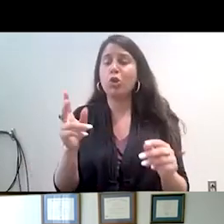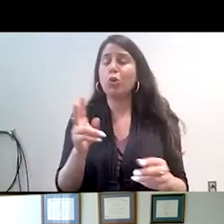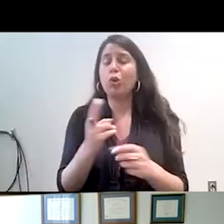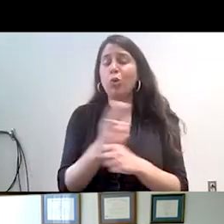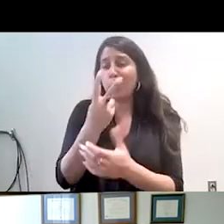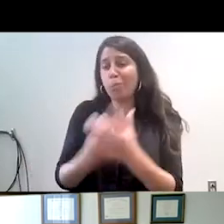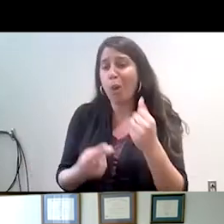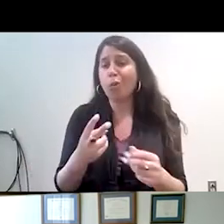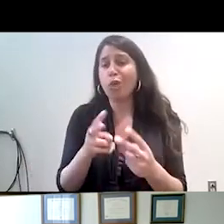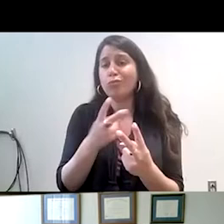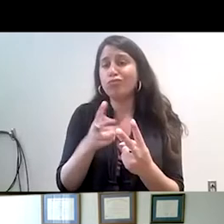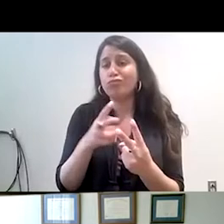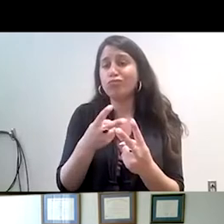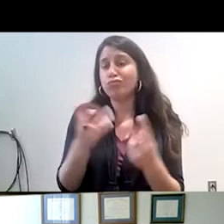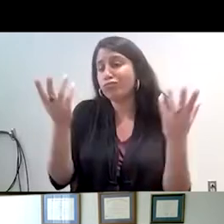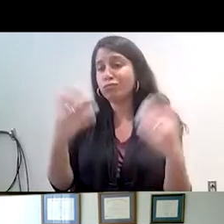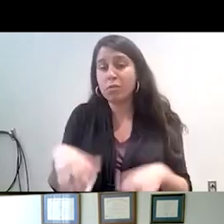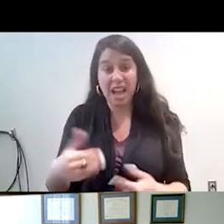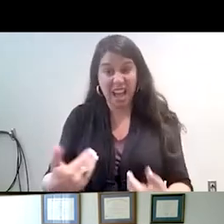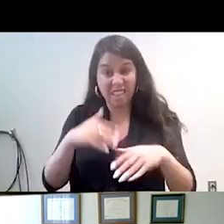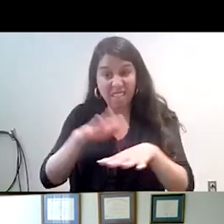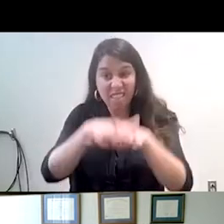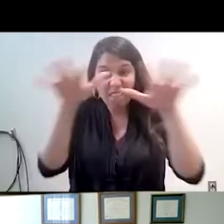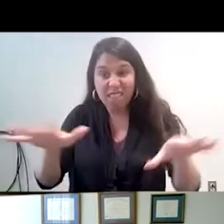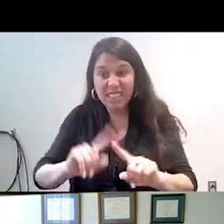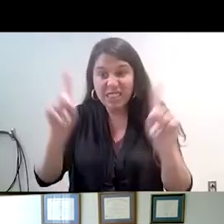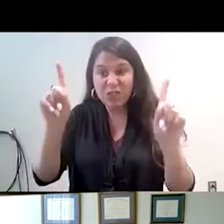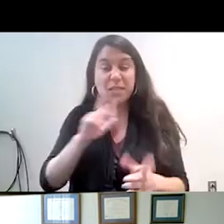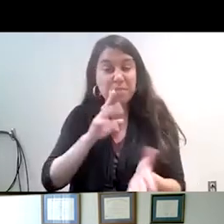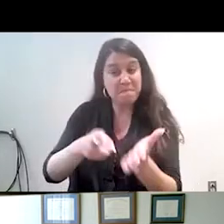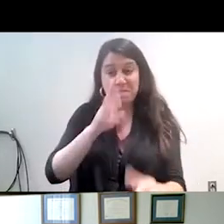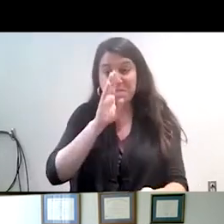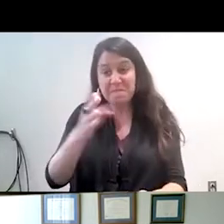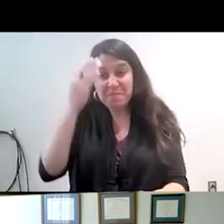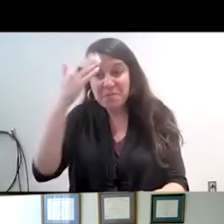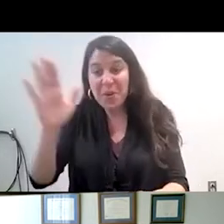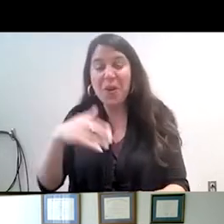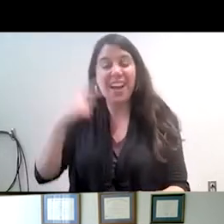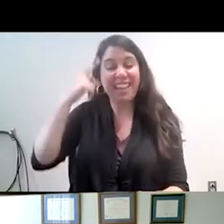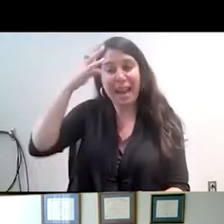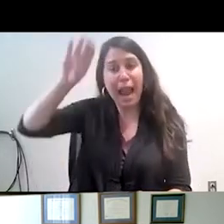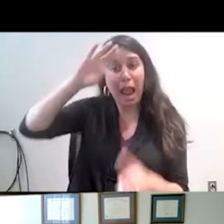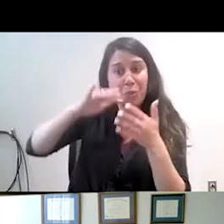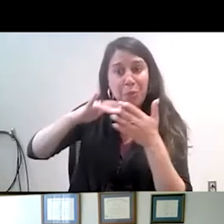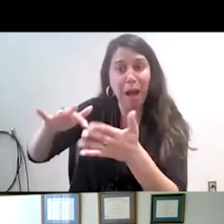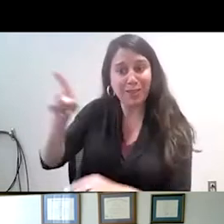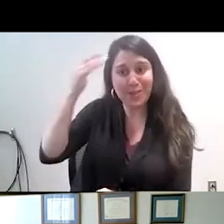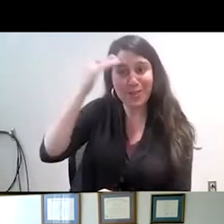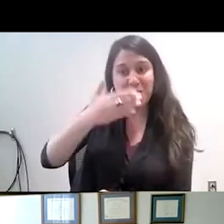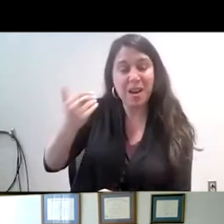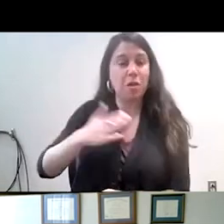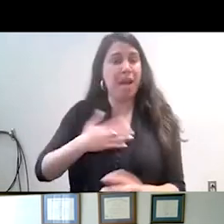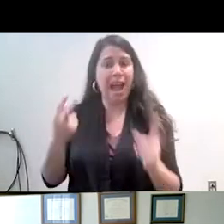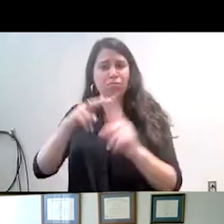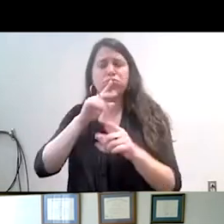a difference? In all honesty, I don't know. It's a question for an anthropologist. My personal experience, it's a matter of geography.